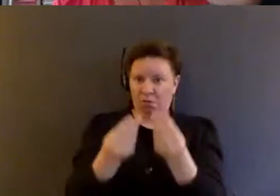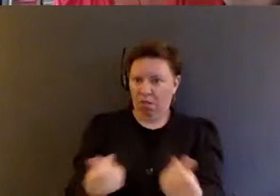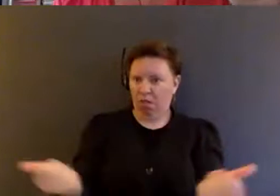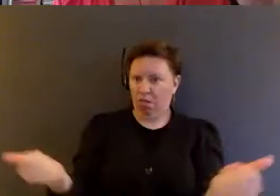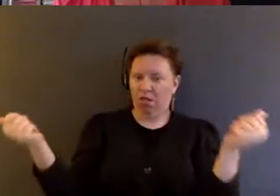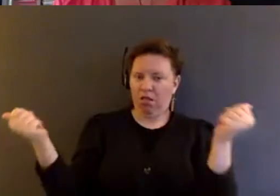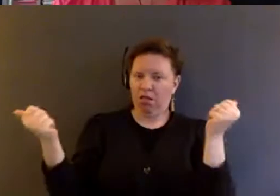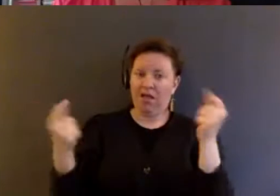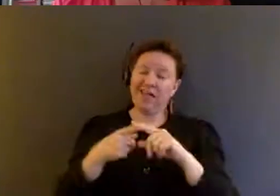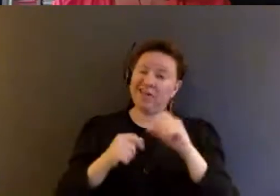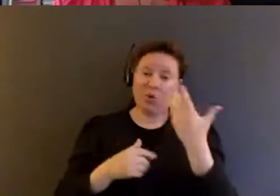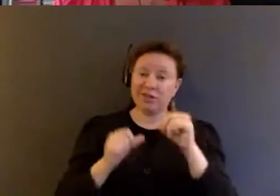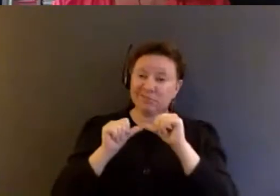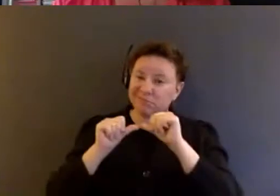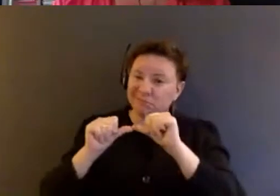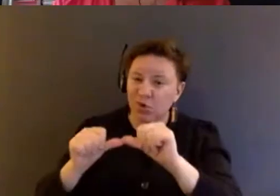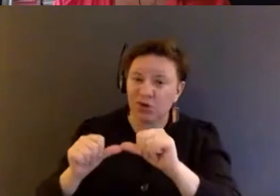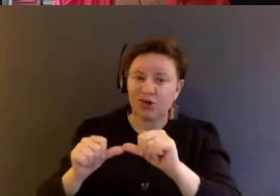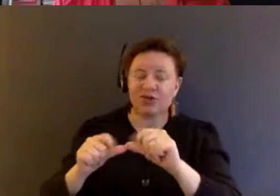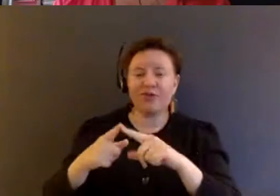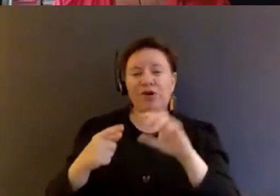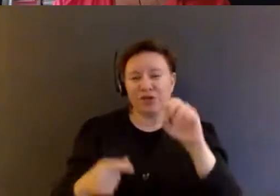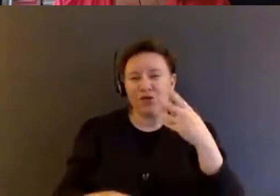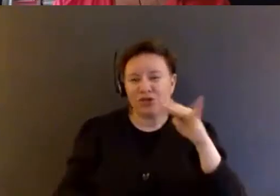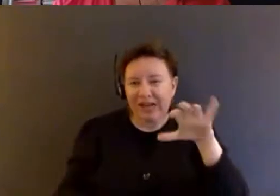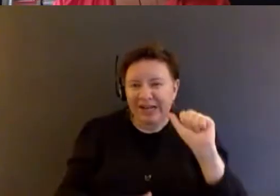there's a push, always a push for like eugenics and so on.